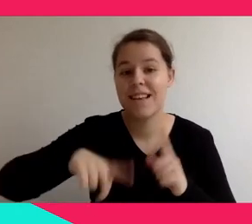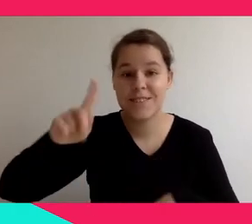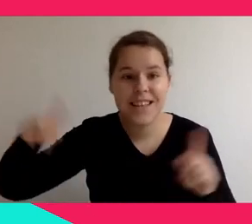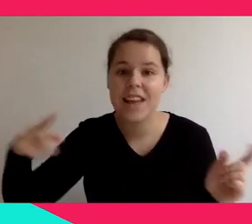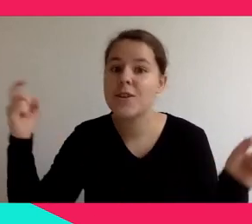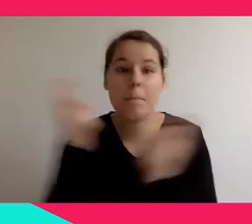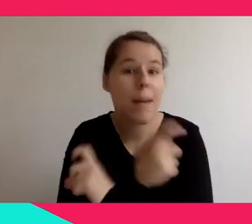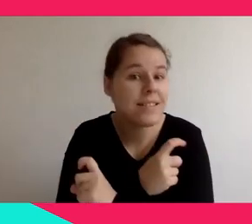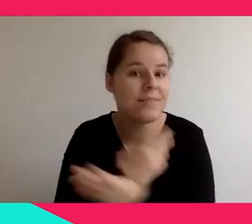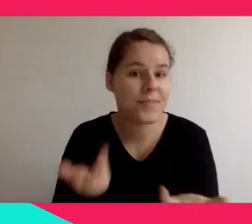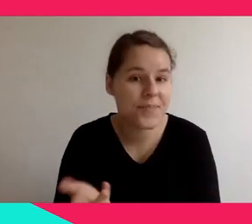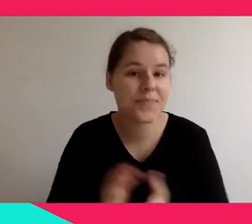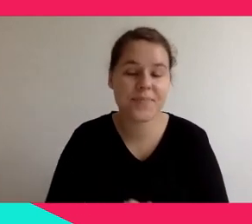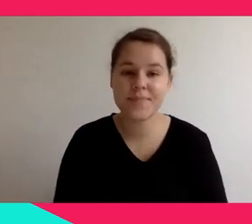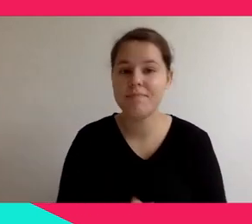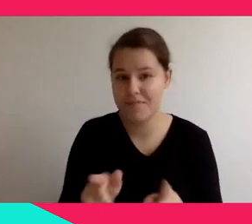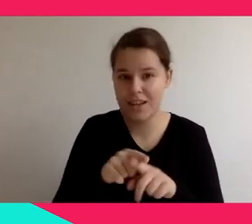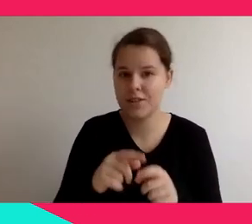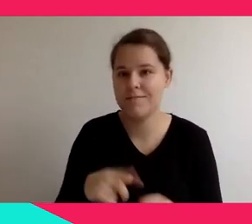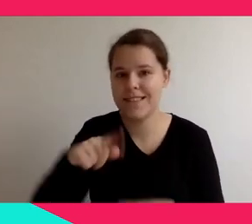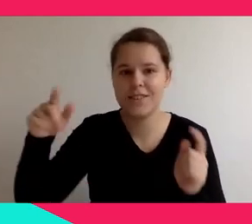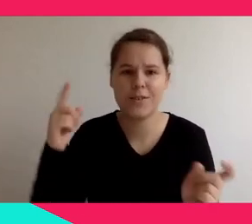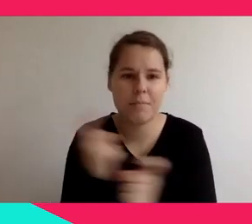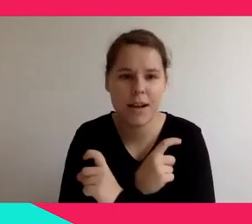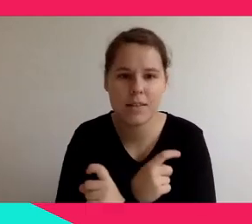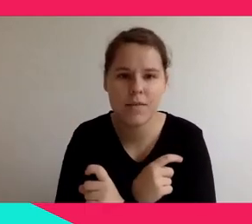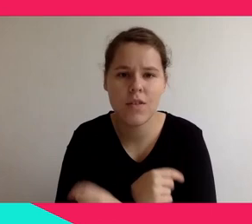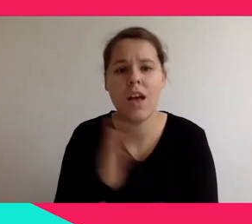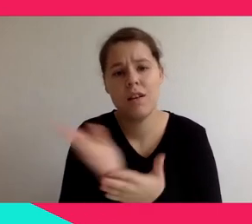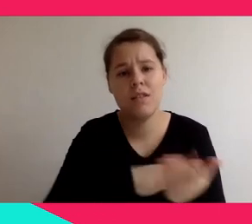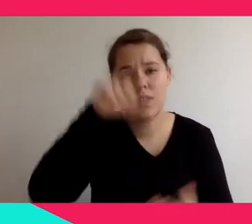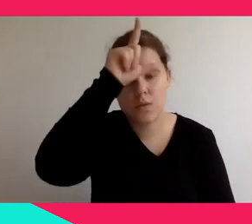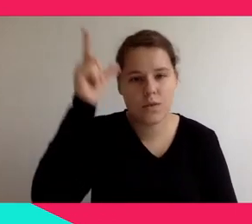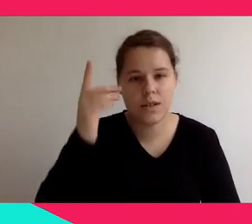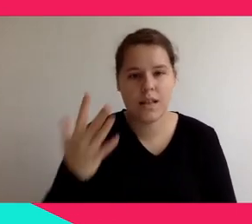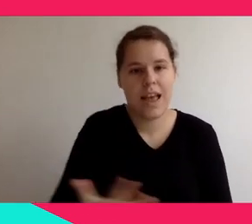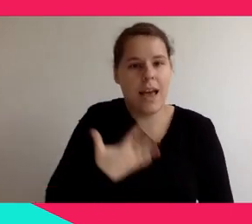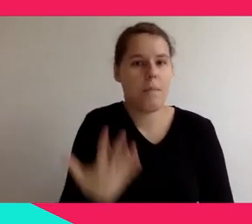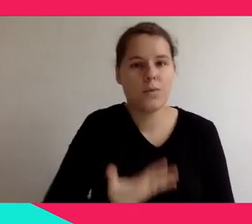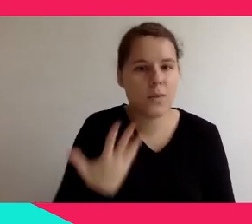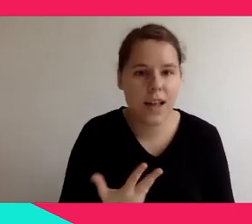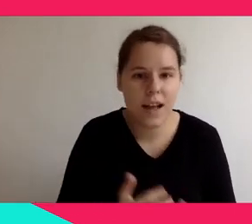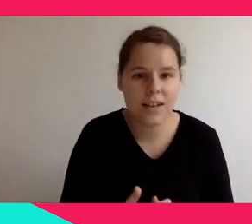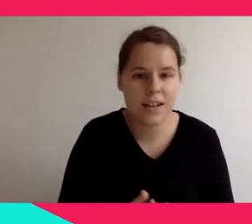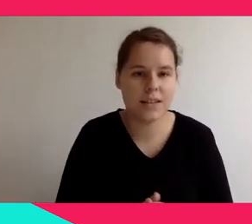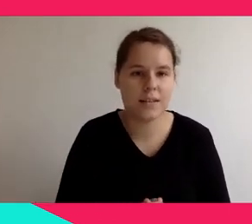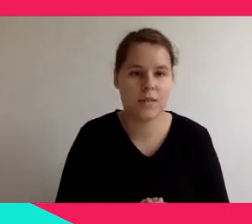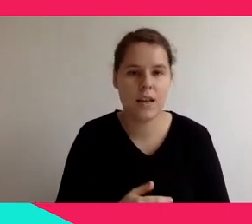Some some people are more emotional than others depending on the country. But we saw, for example,